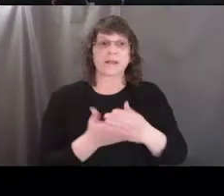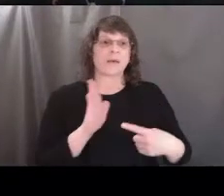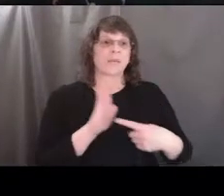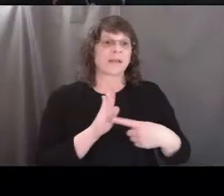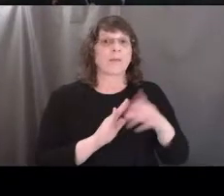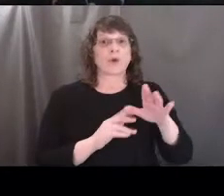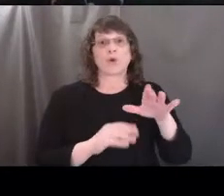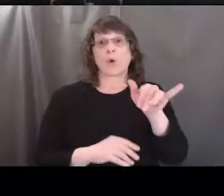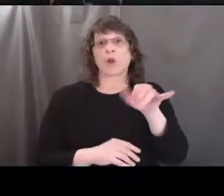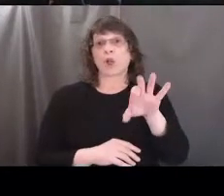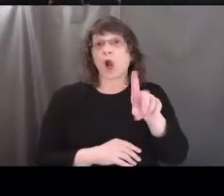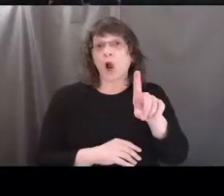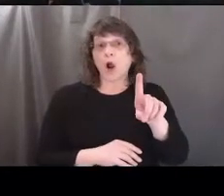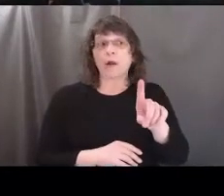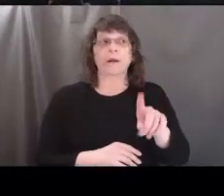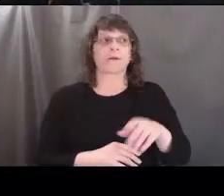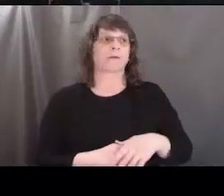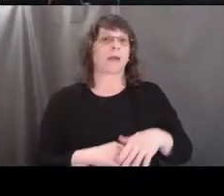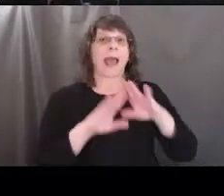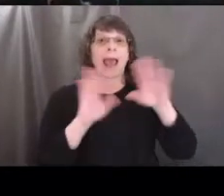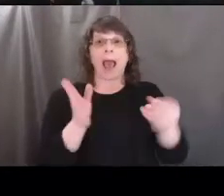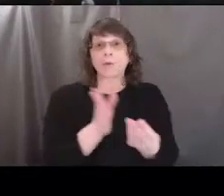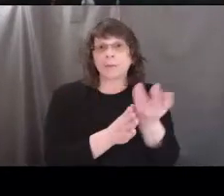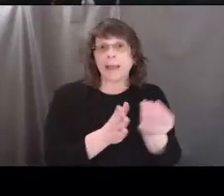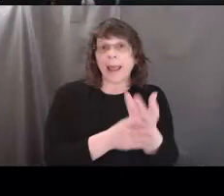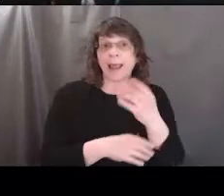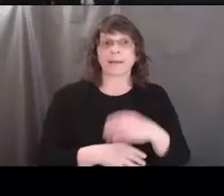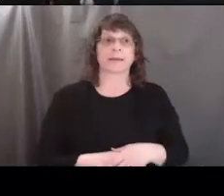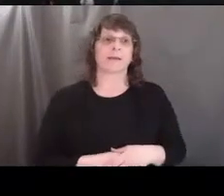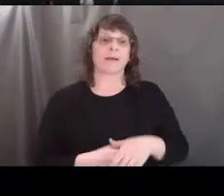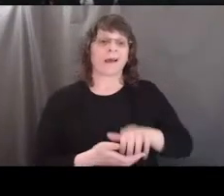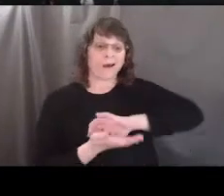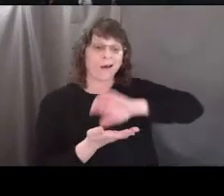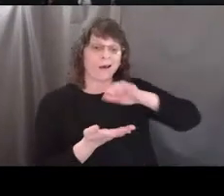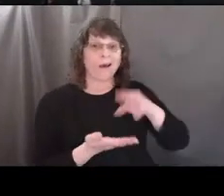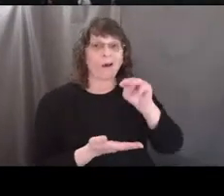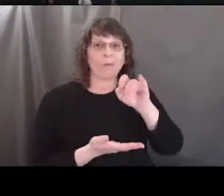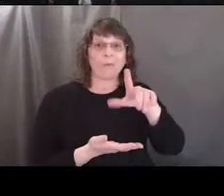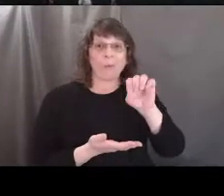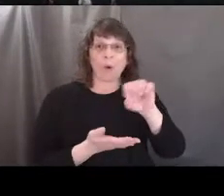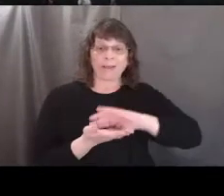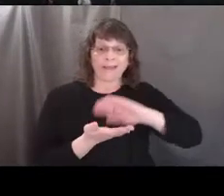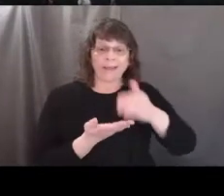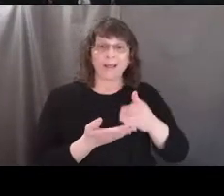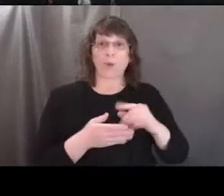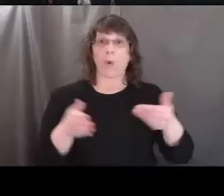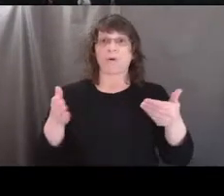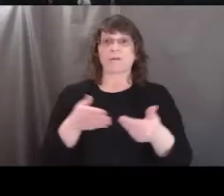be your yard, a house plant, a molehill, or a nearby park.